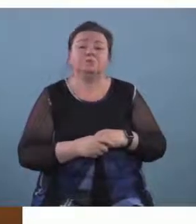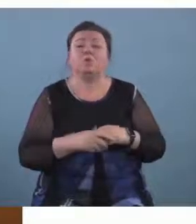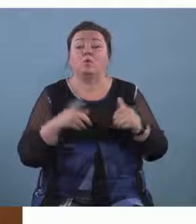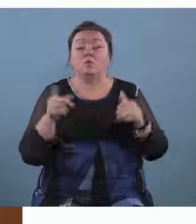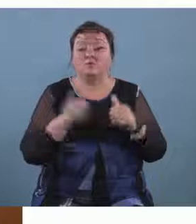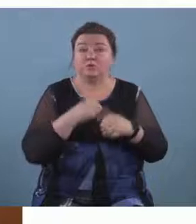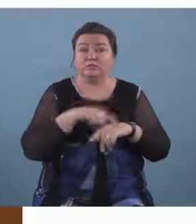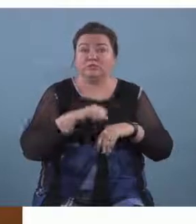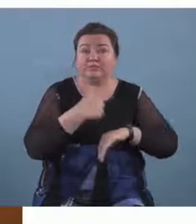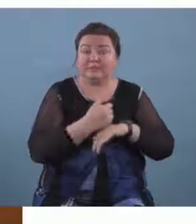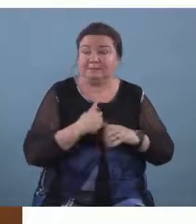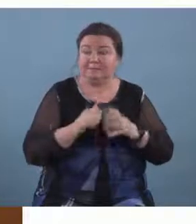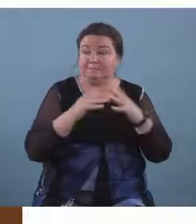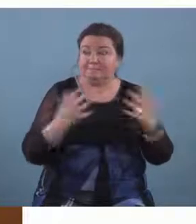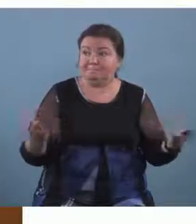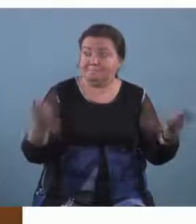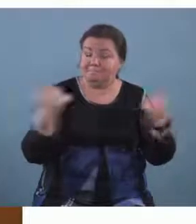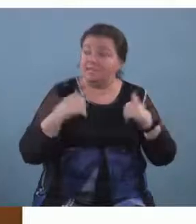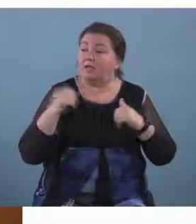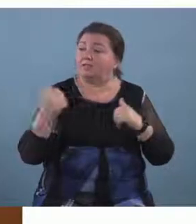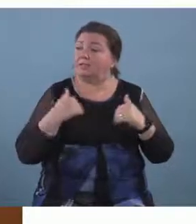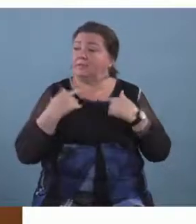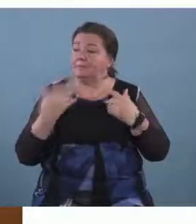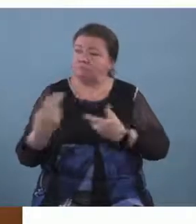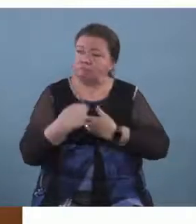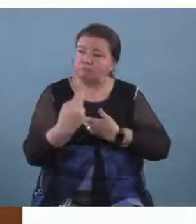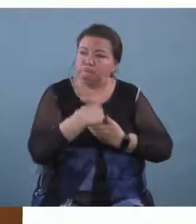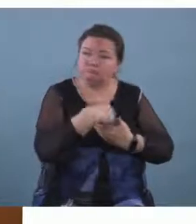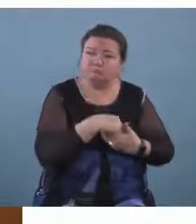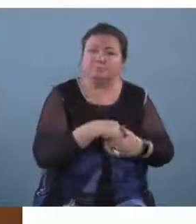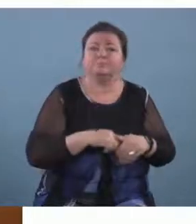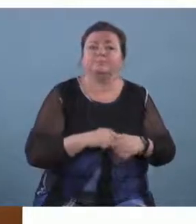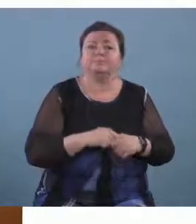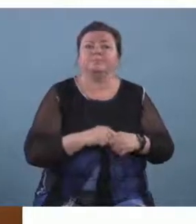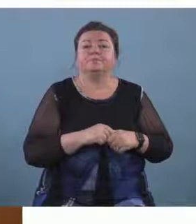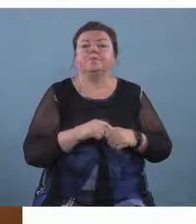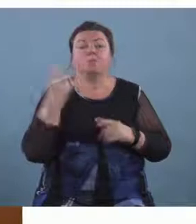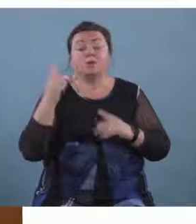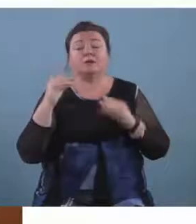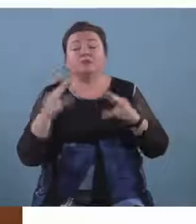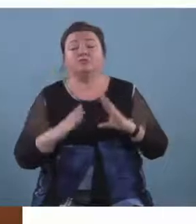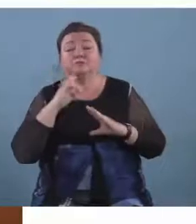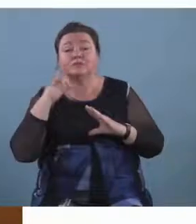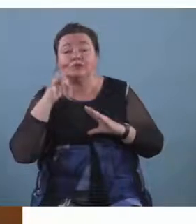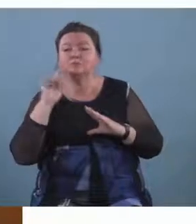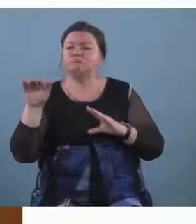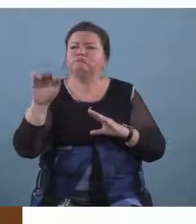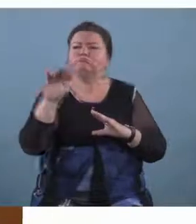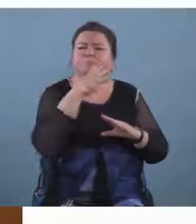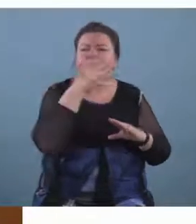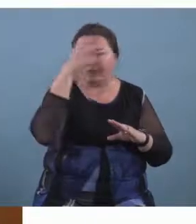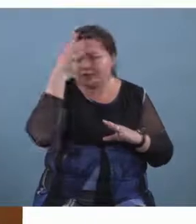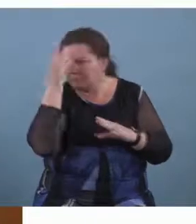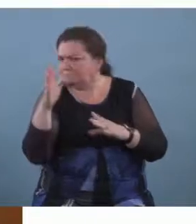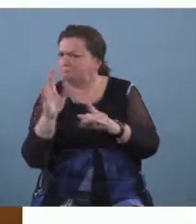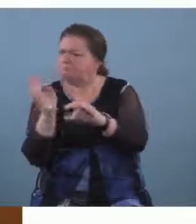three young people coming along um but we had a teacher of the deaf who would go around to the parents persuading